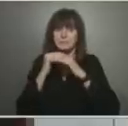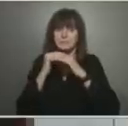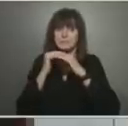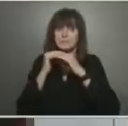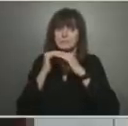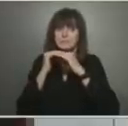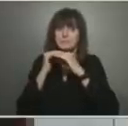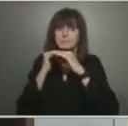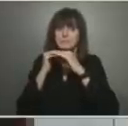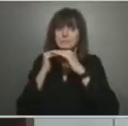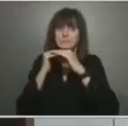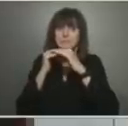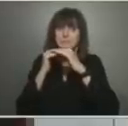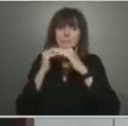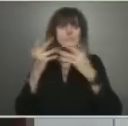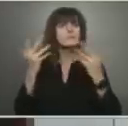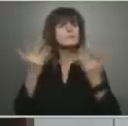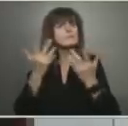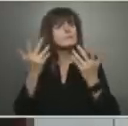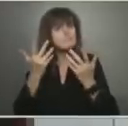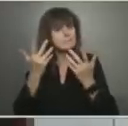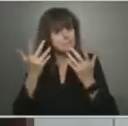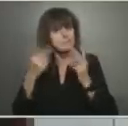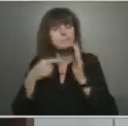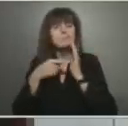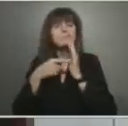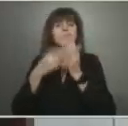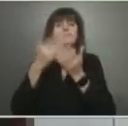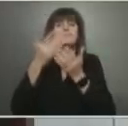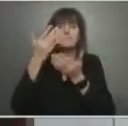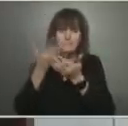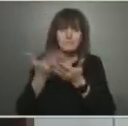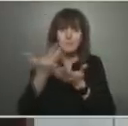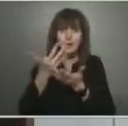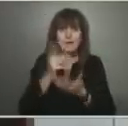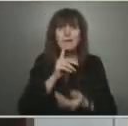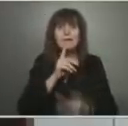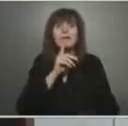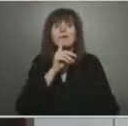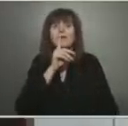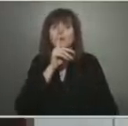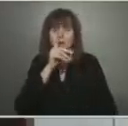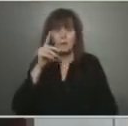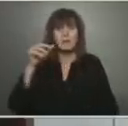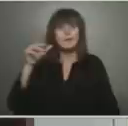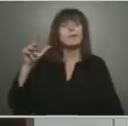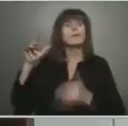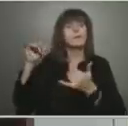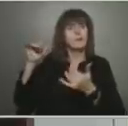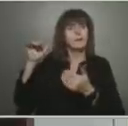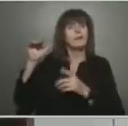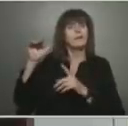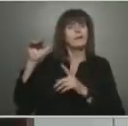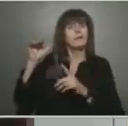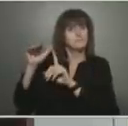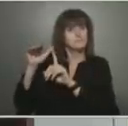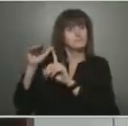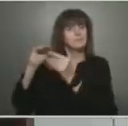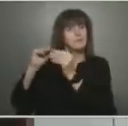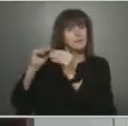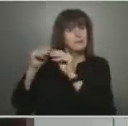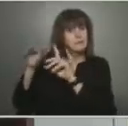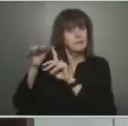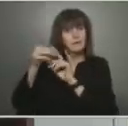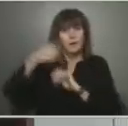reflective of a real decline. Because of your extraordinary efforts to help blunt the transmission of Omicron and